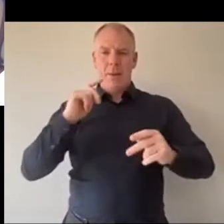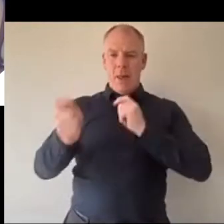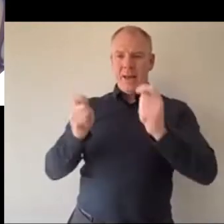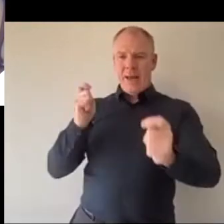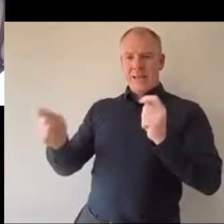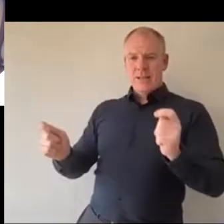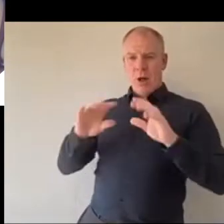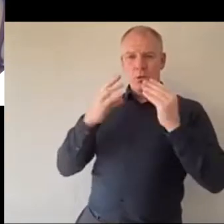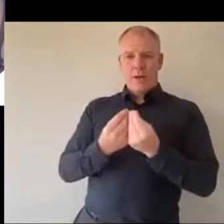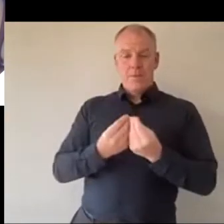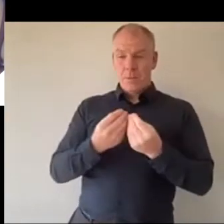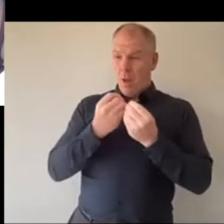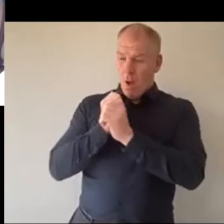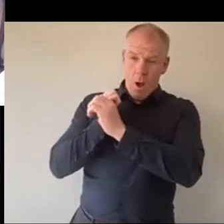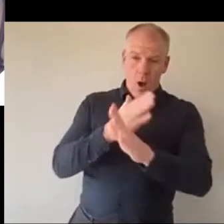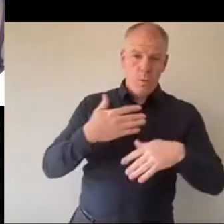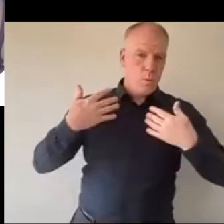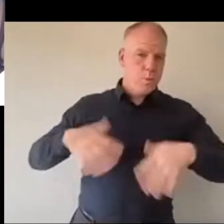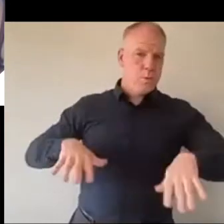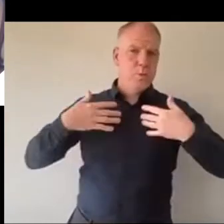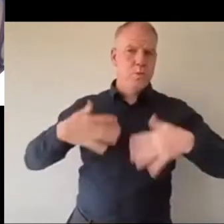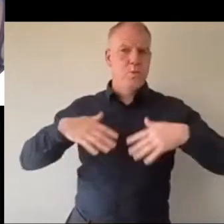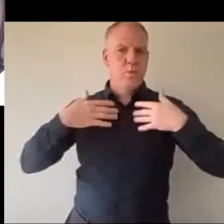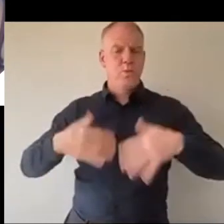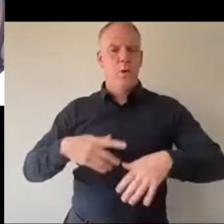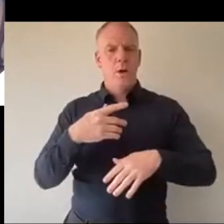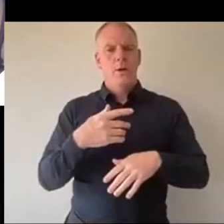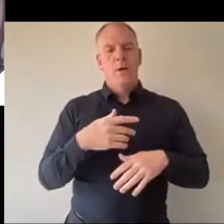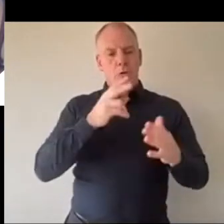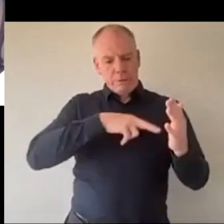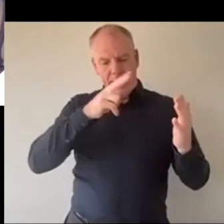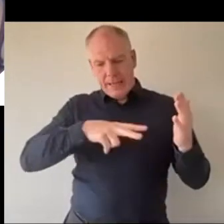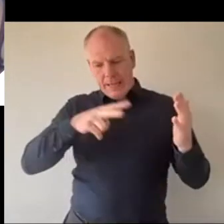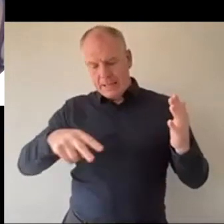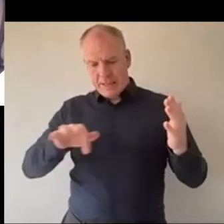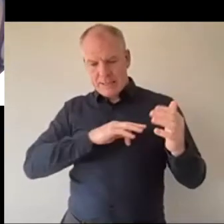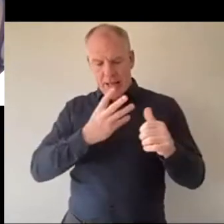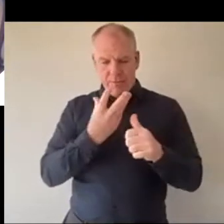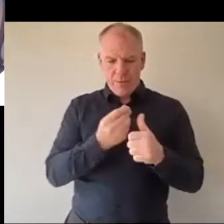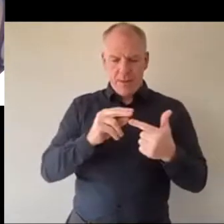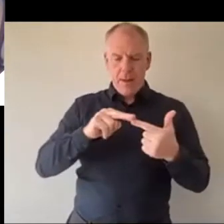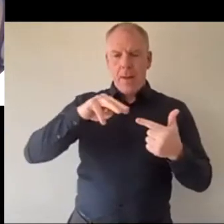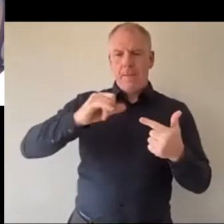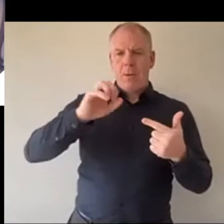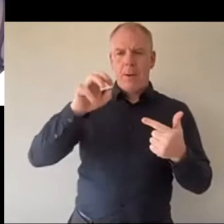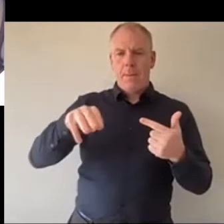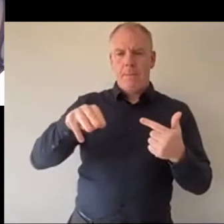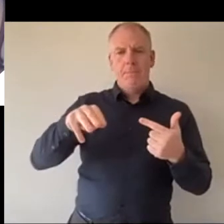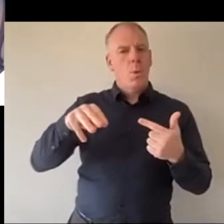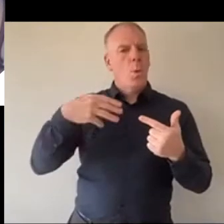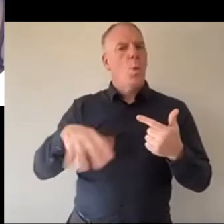single one of them were incredible. Like reading through them, Miriam and myself had to read through them, and there were some really, really